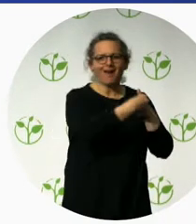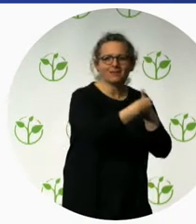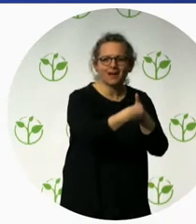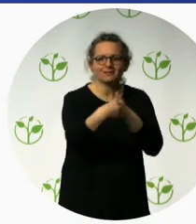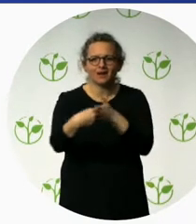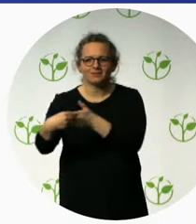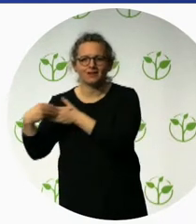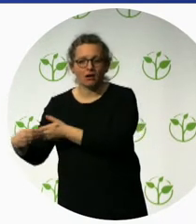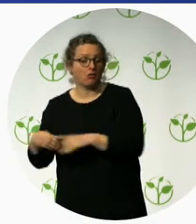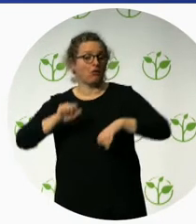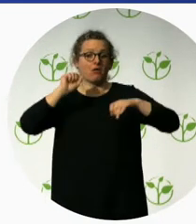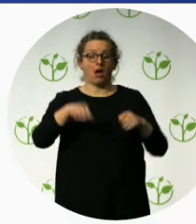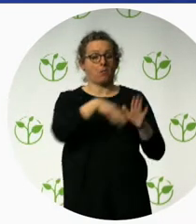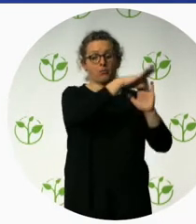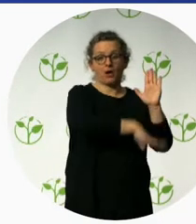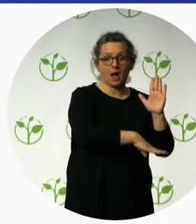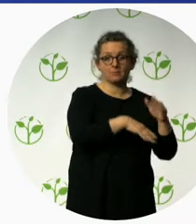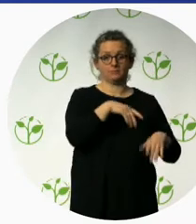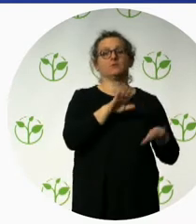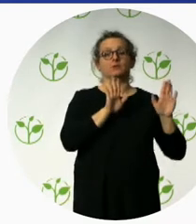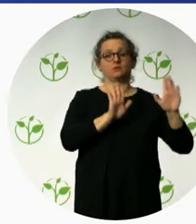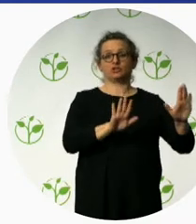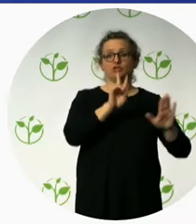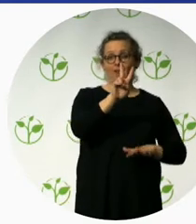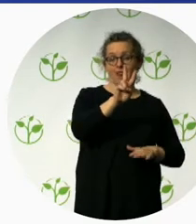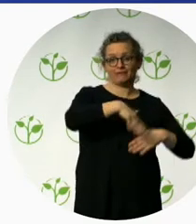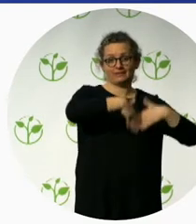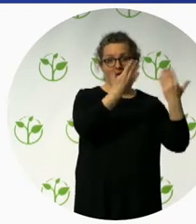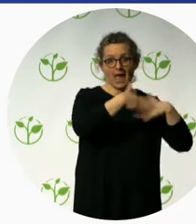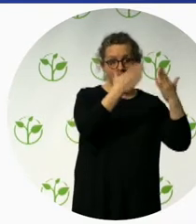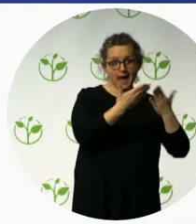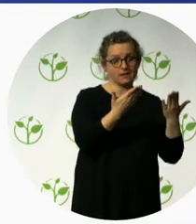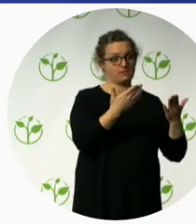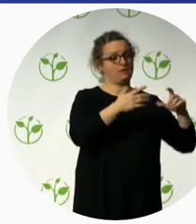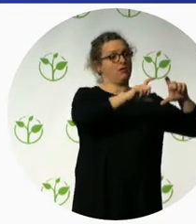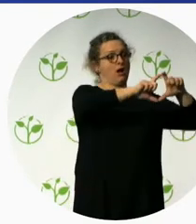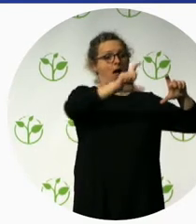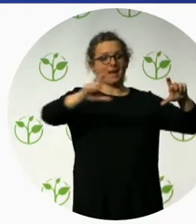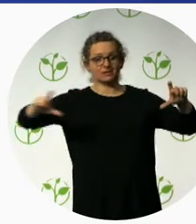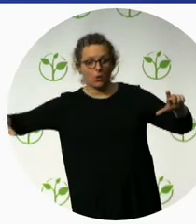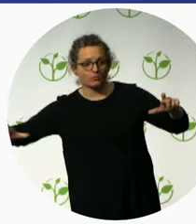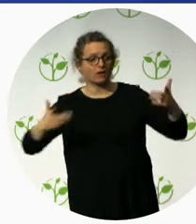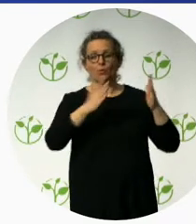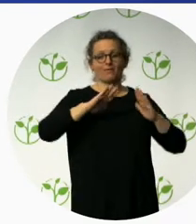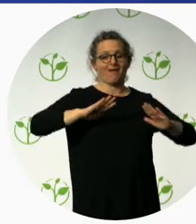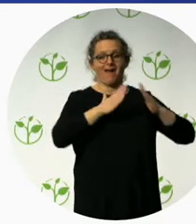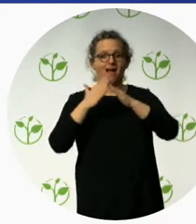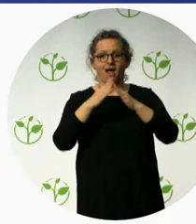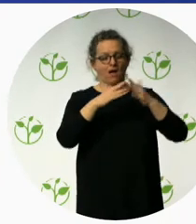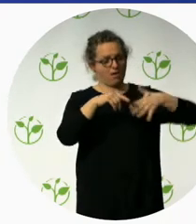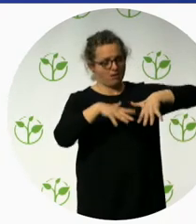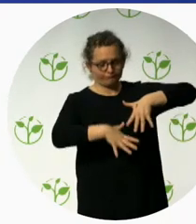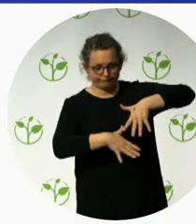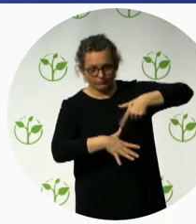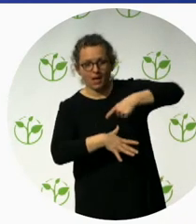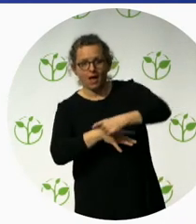-day tour to Galapagos and Amazon, which are, like, our core products at the company, because we're based in